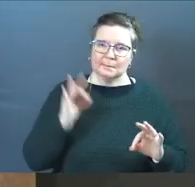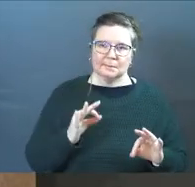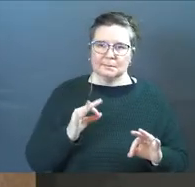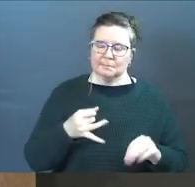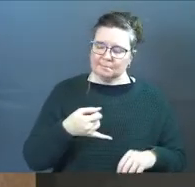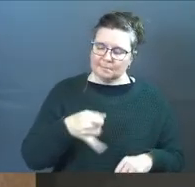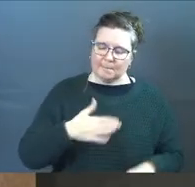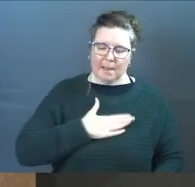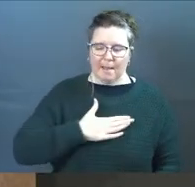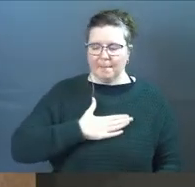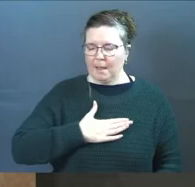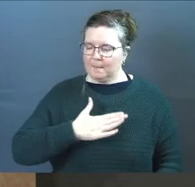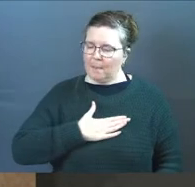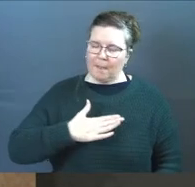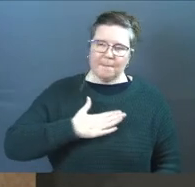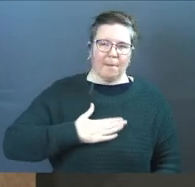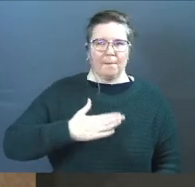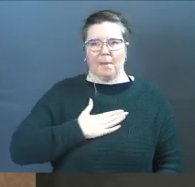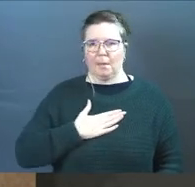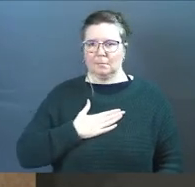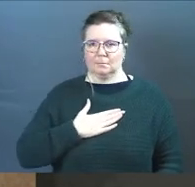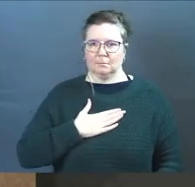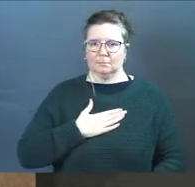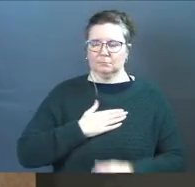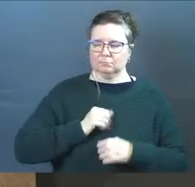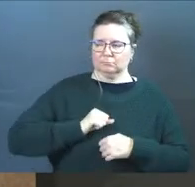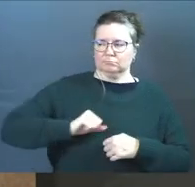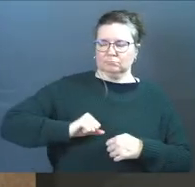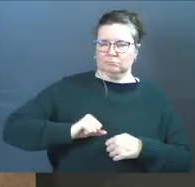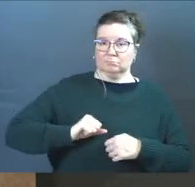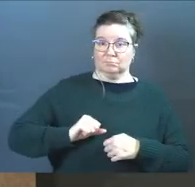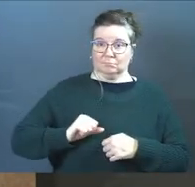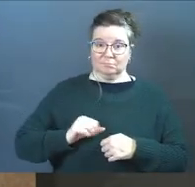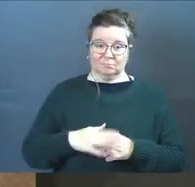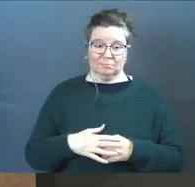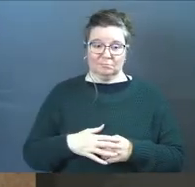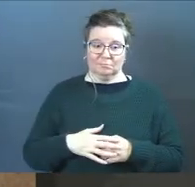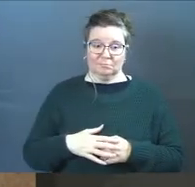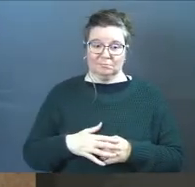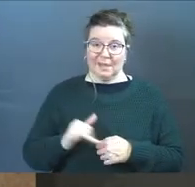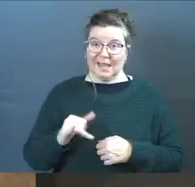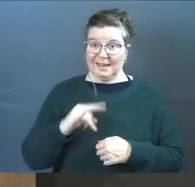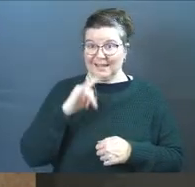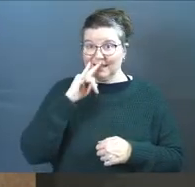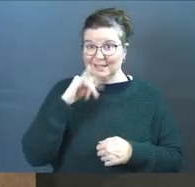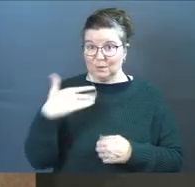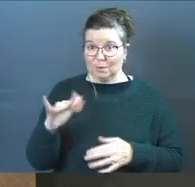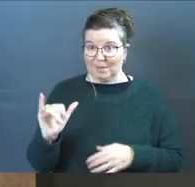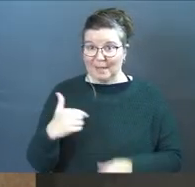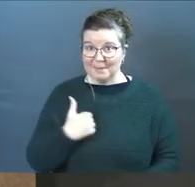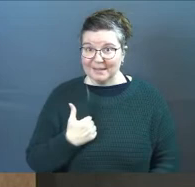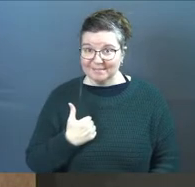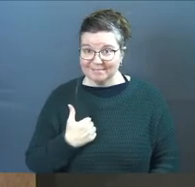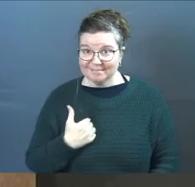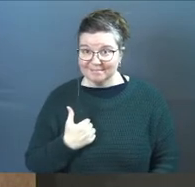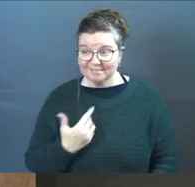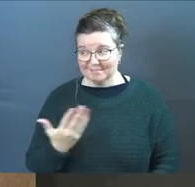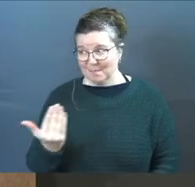my my my my my my any toddlers in the room like me come on